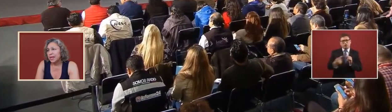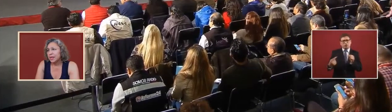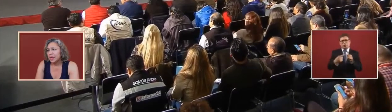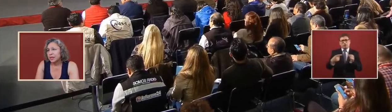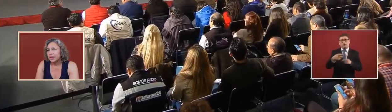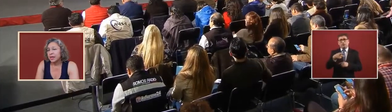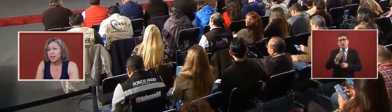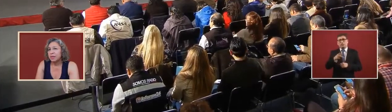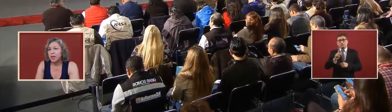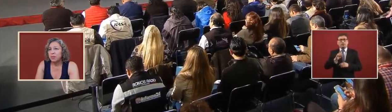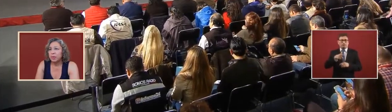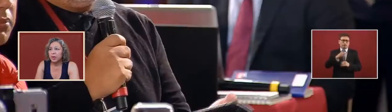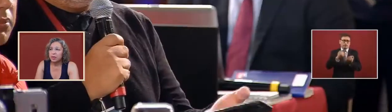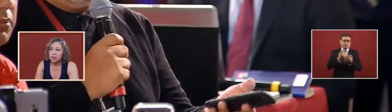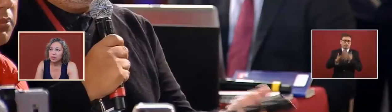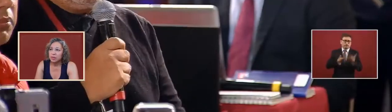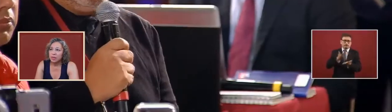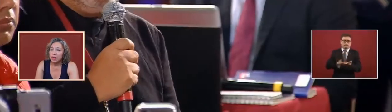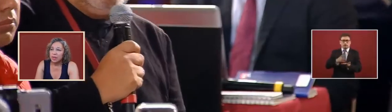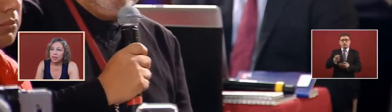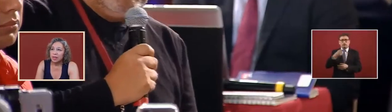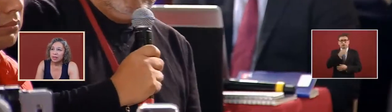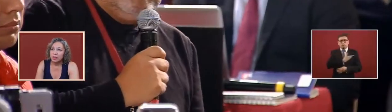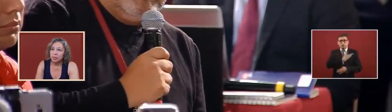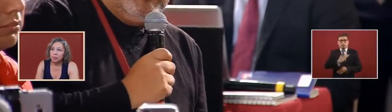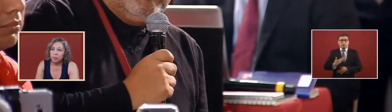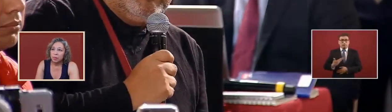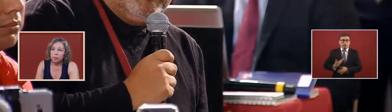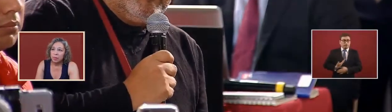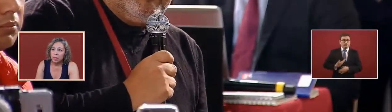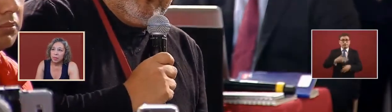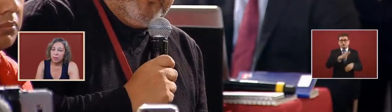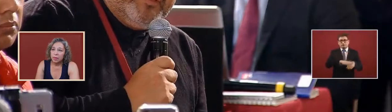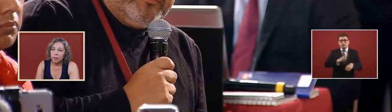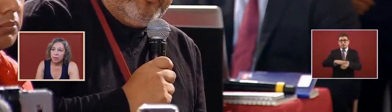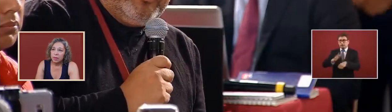mandate and they made proposals that the